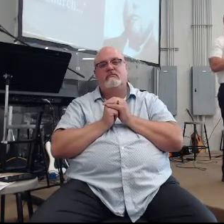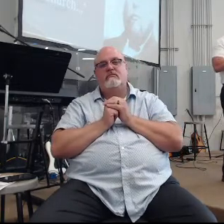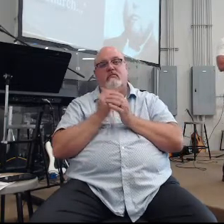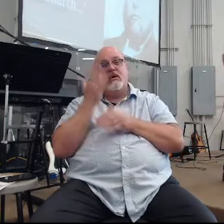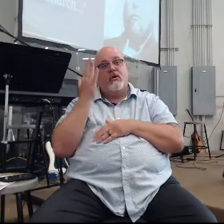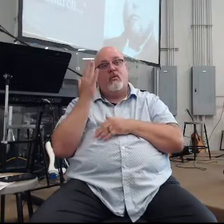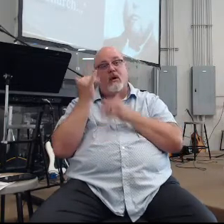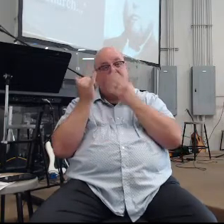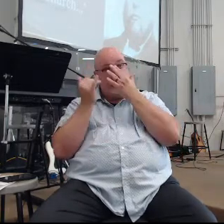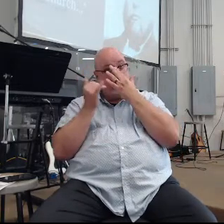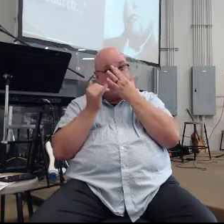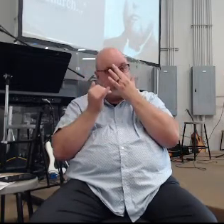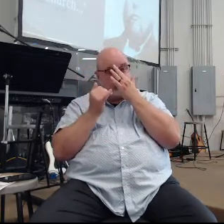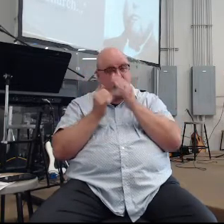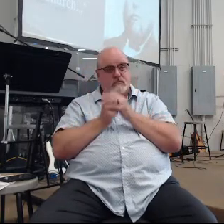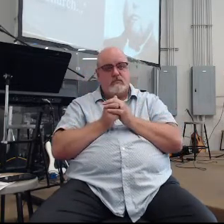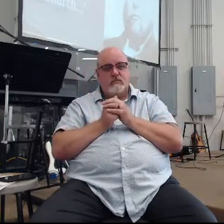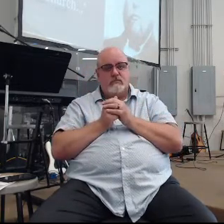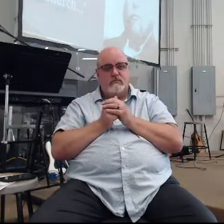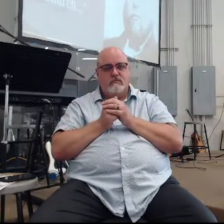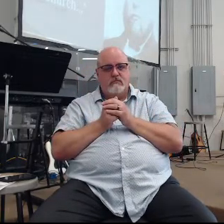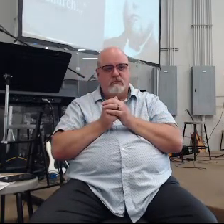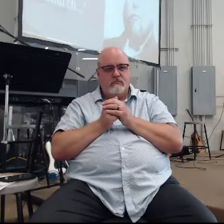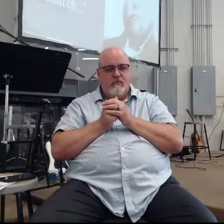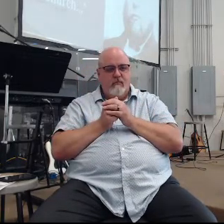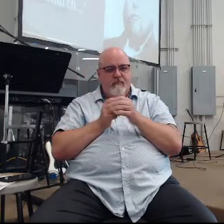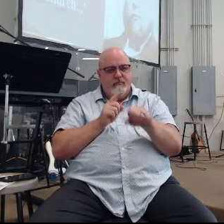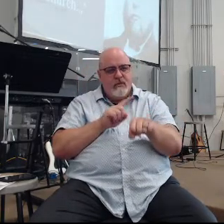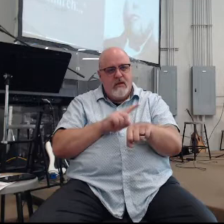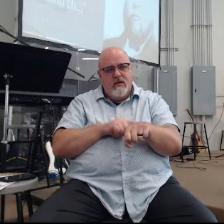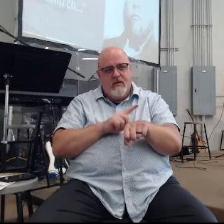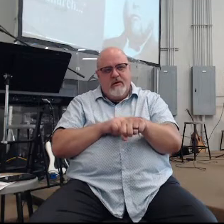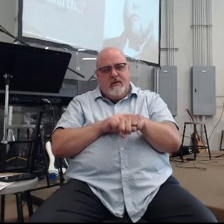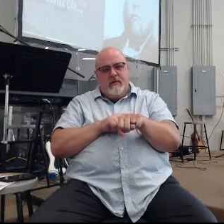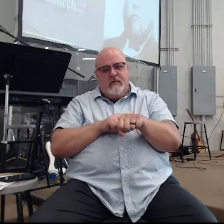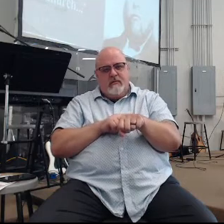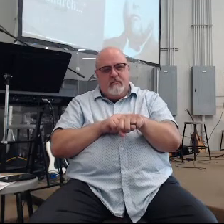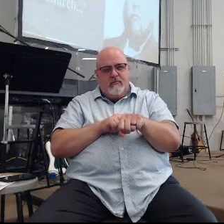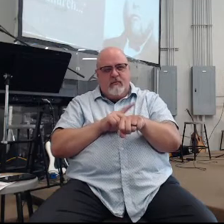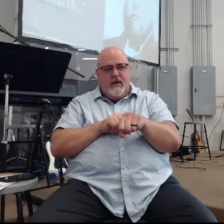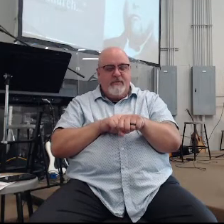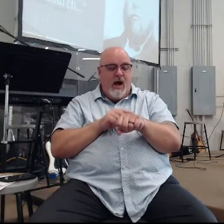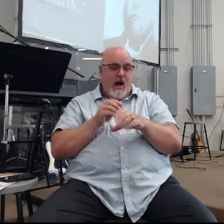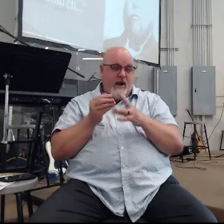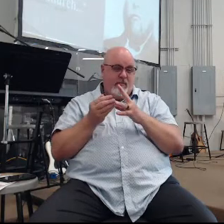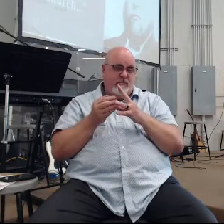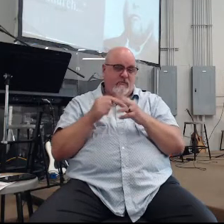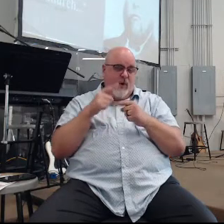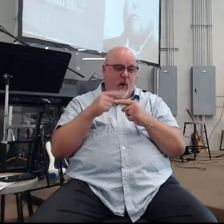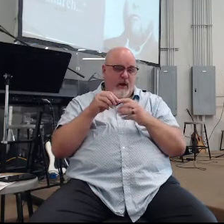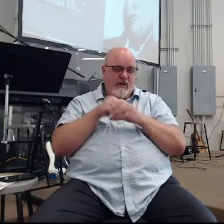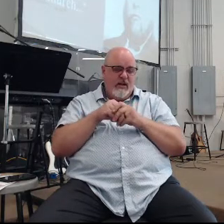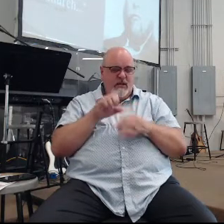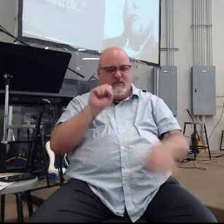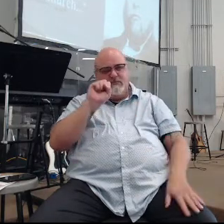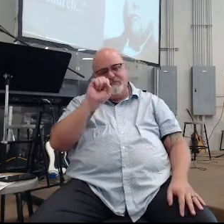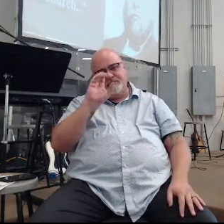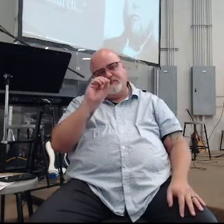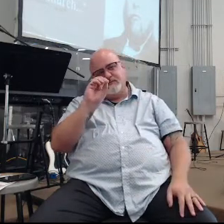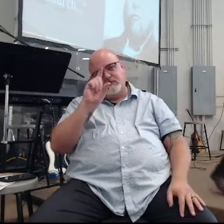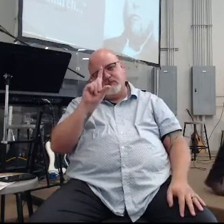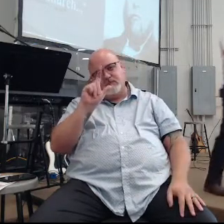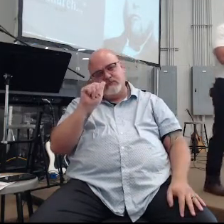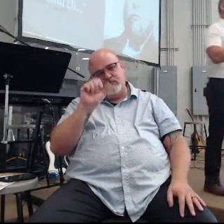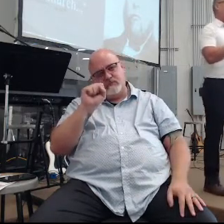Why? Well, I've spent some time as we were going through the solo, the five, the summer in the solo